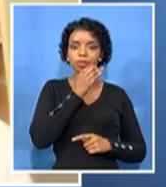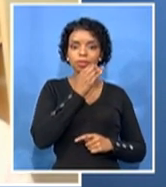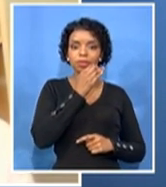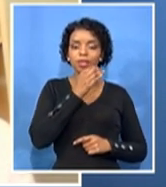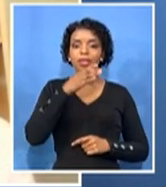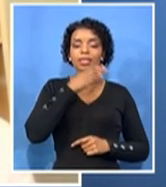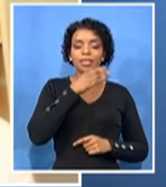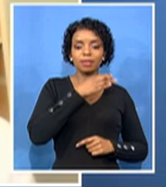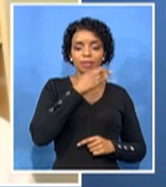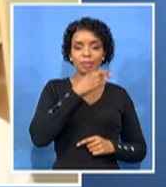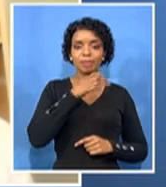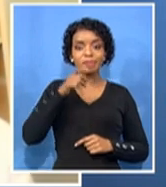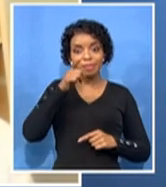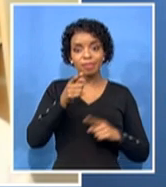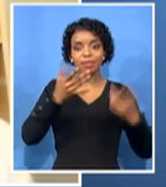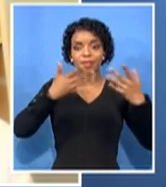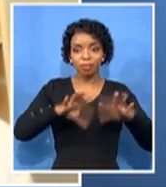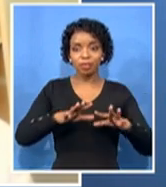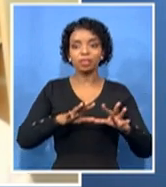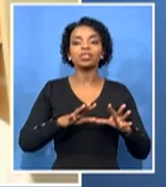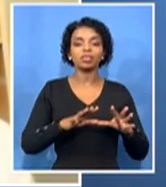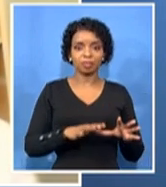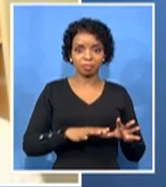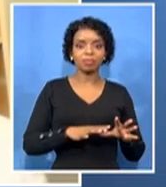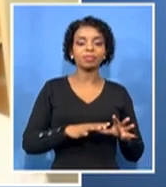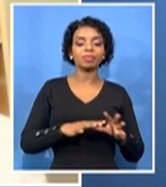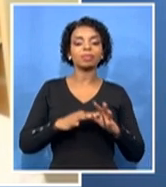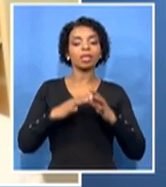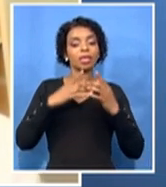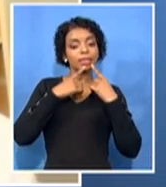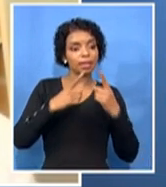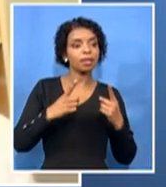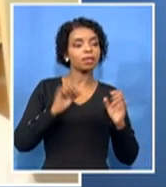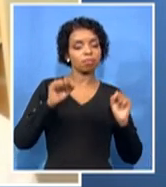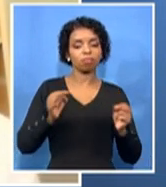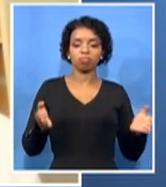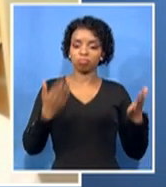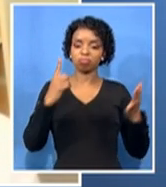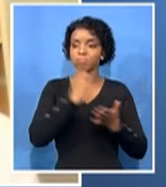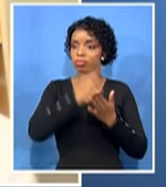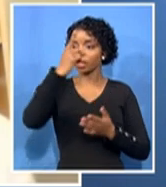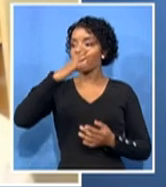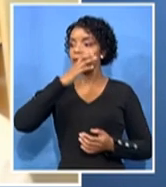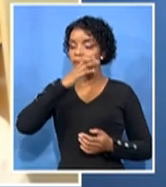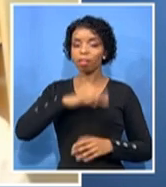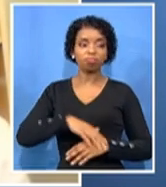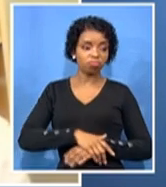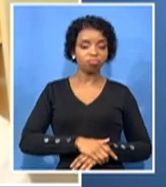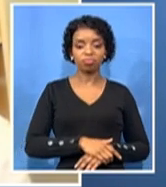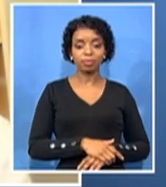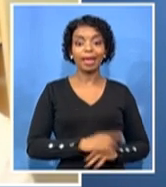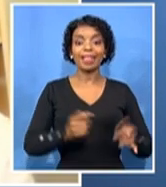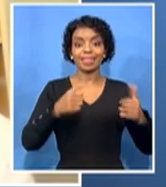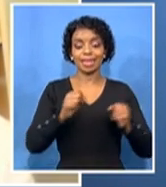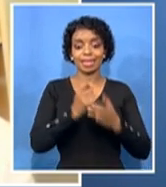sorry, reinstated, then what happened was the numbers dropped and it's dropped significantly.